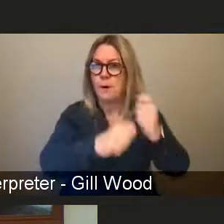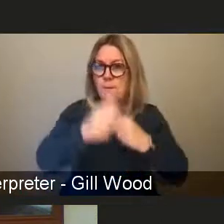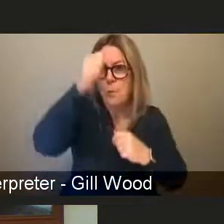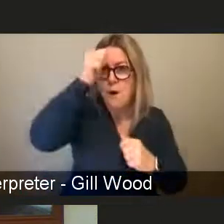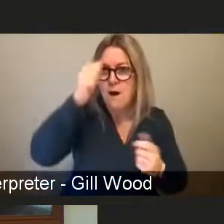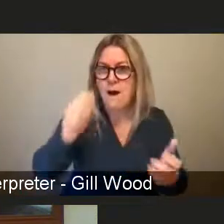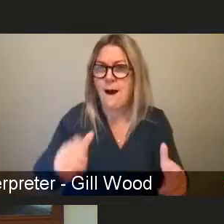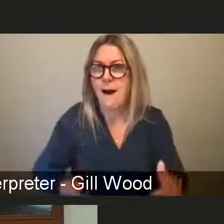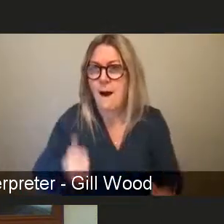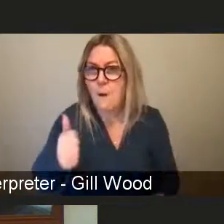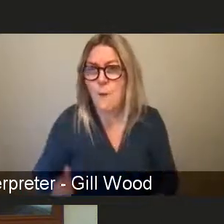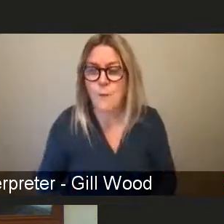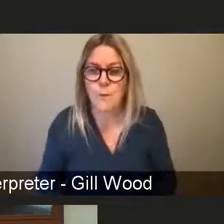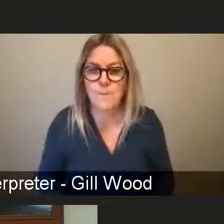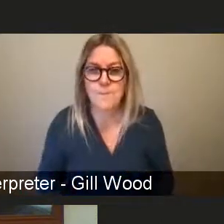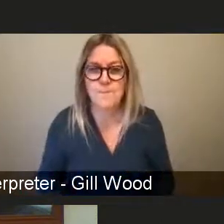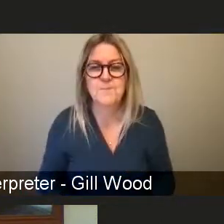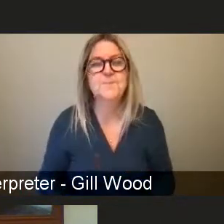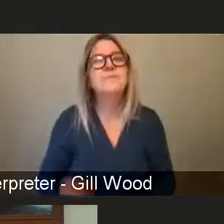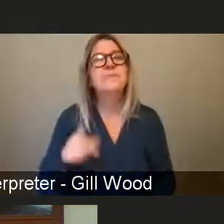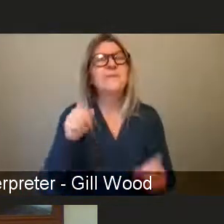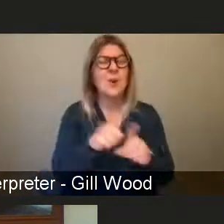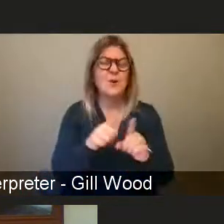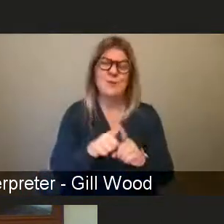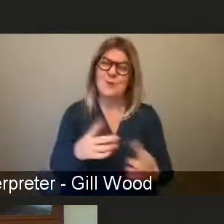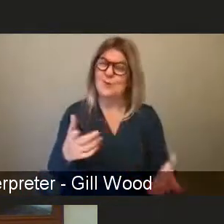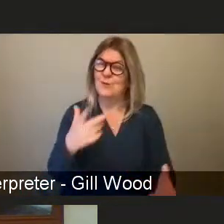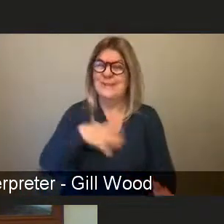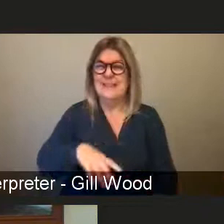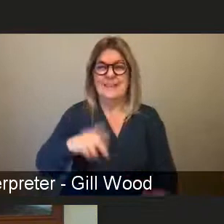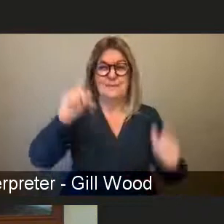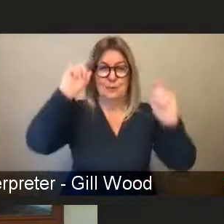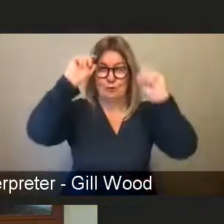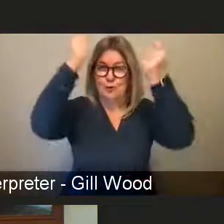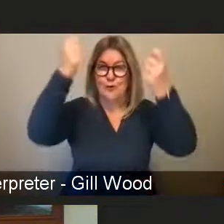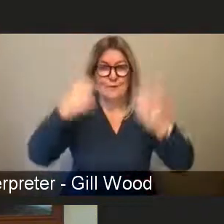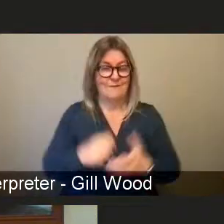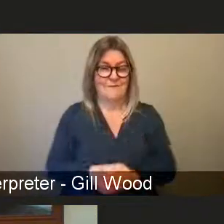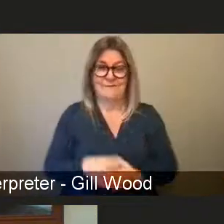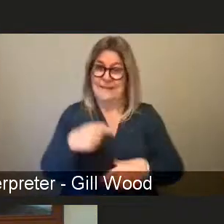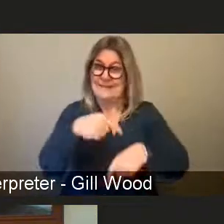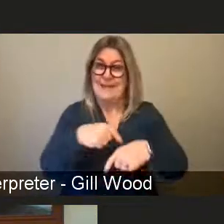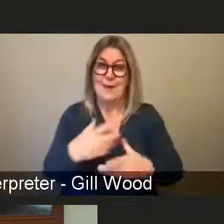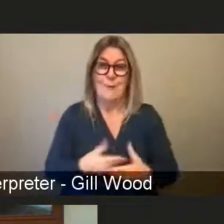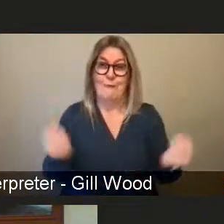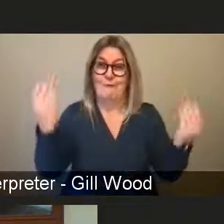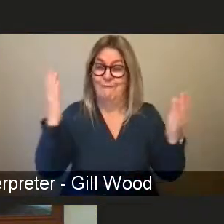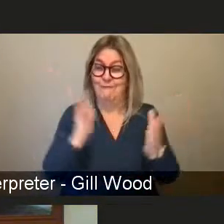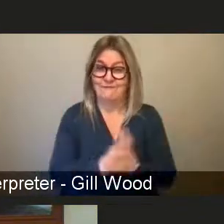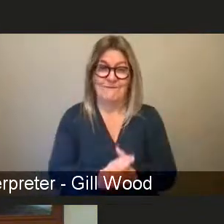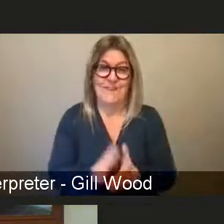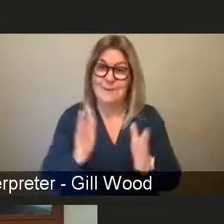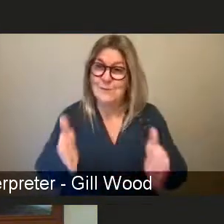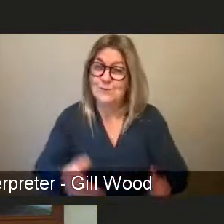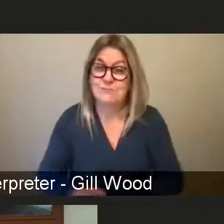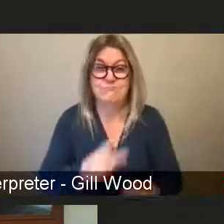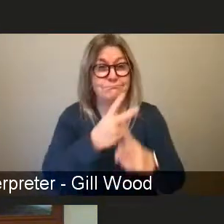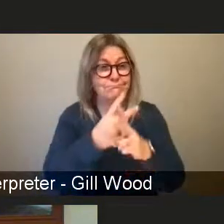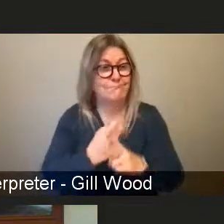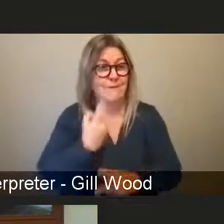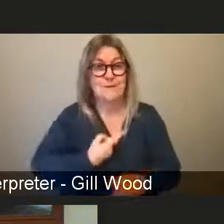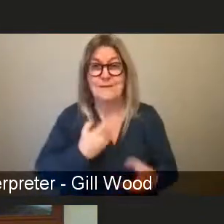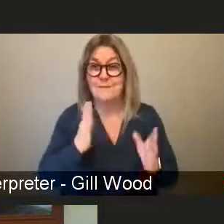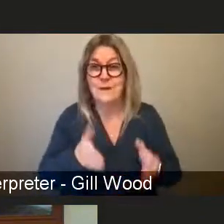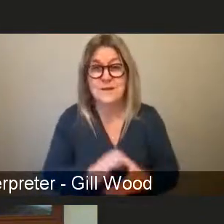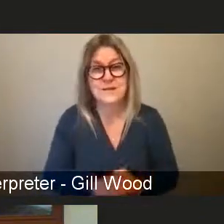Also, I think sometimes we need time off. Just on a really, really practical level, I think we've got to look after ourselves, if